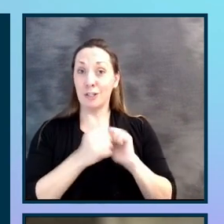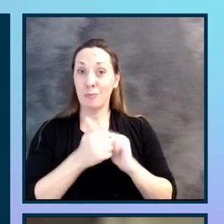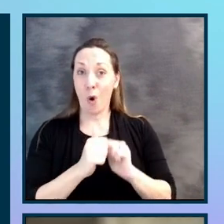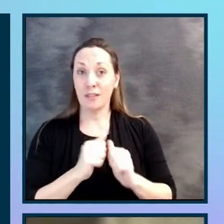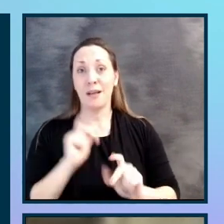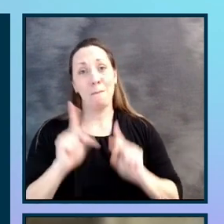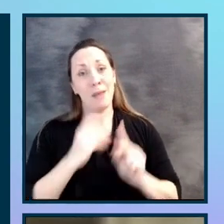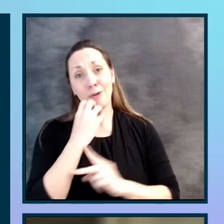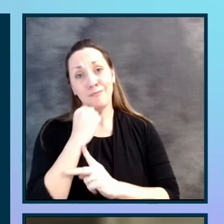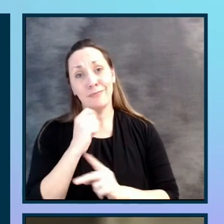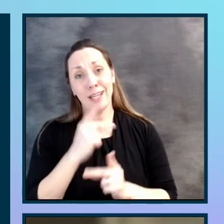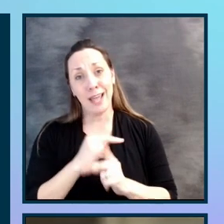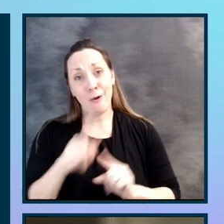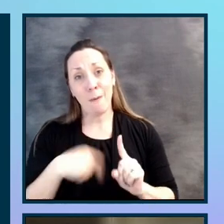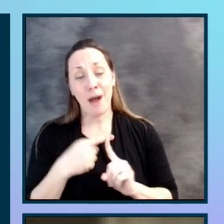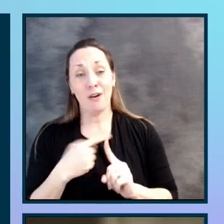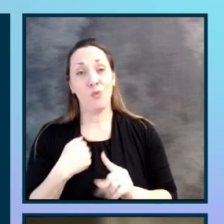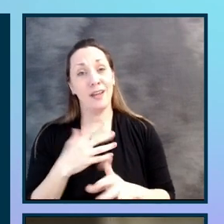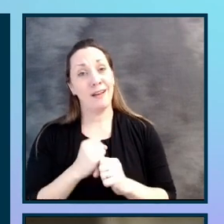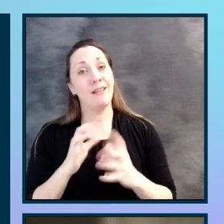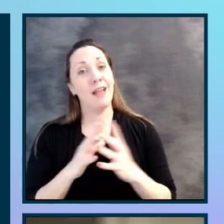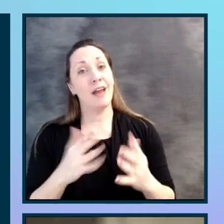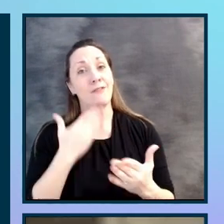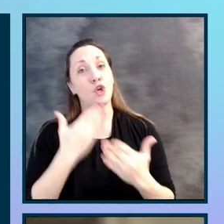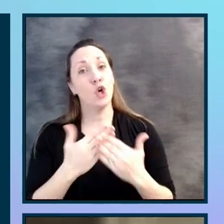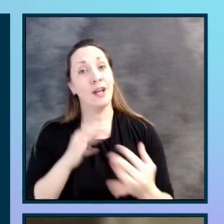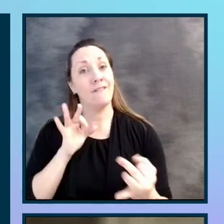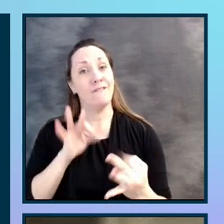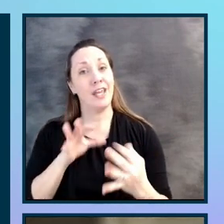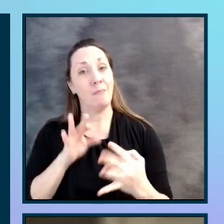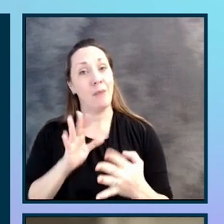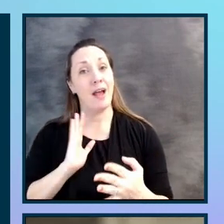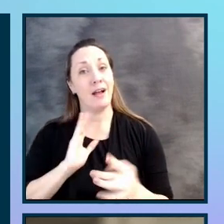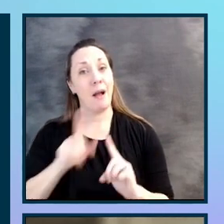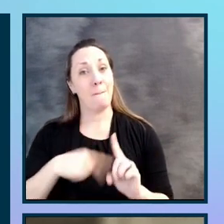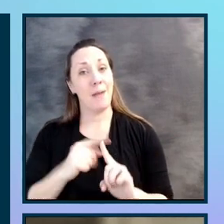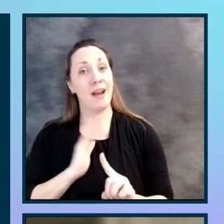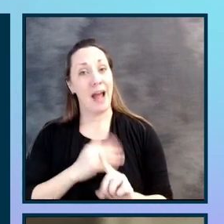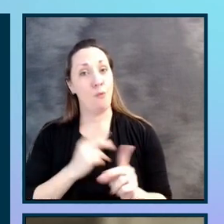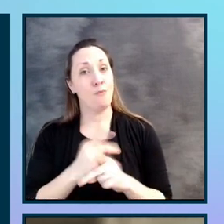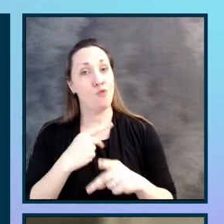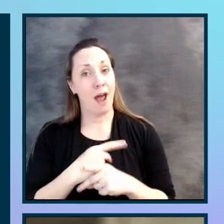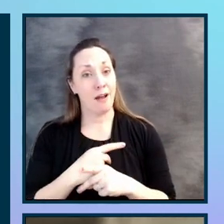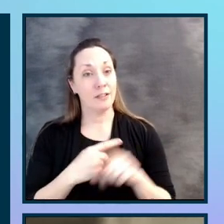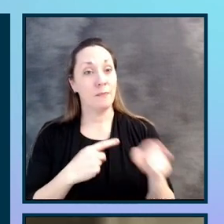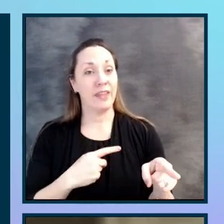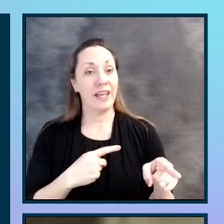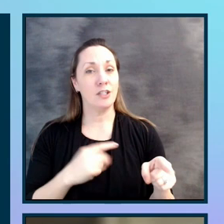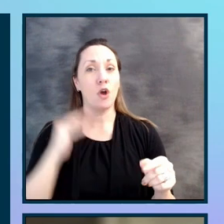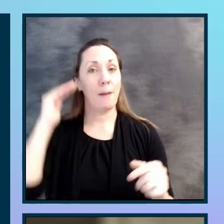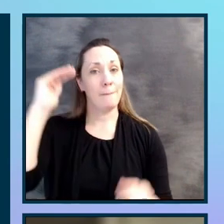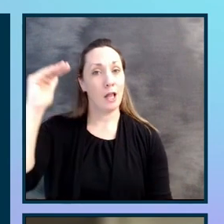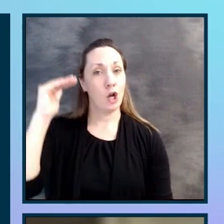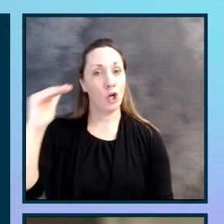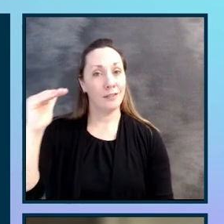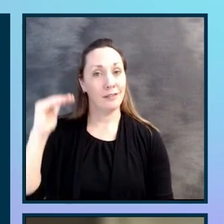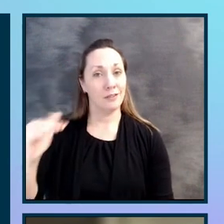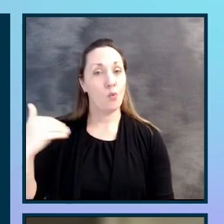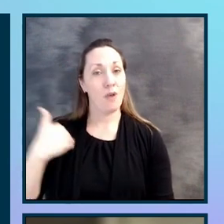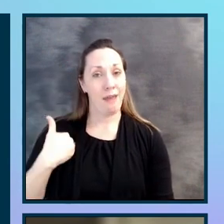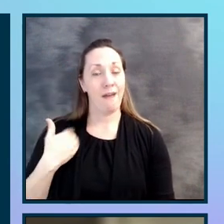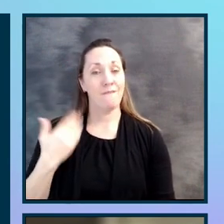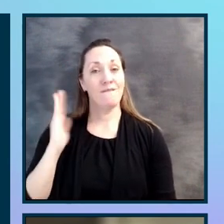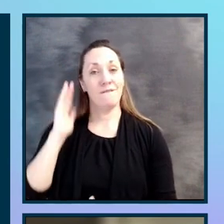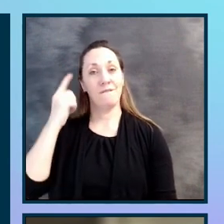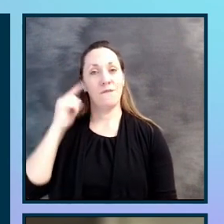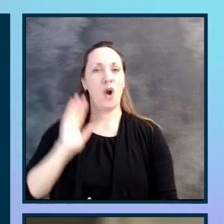get a lot of good feedback about our products. These are the pillars that we have for our, our